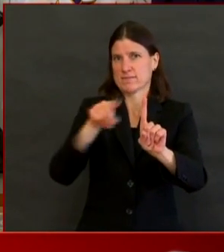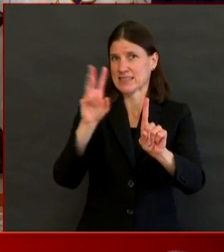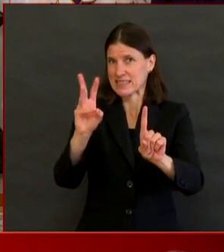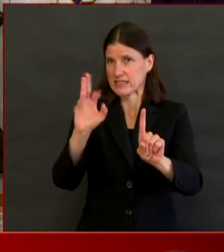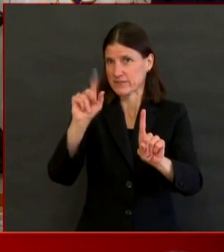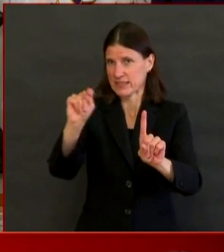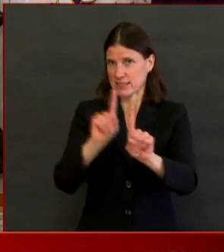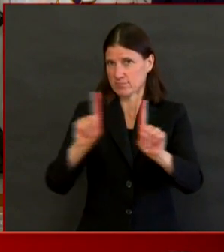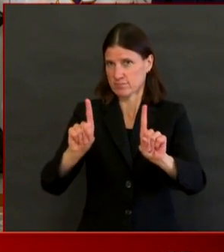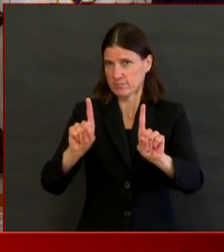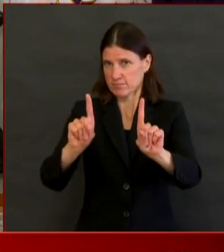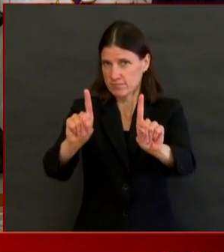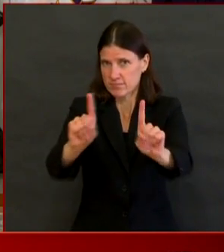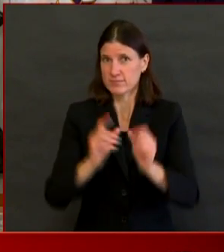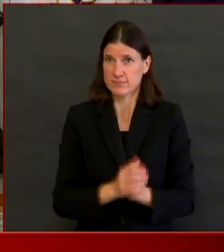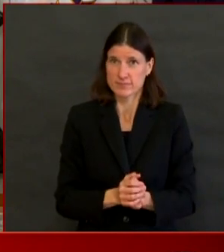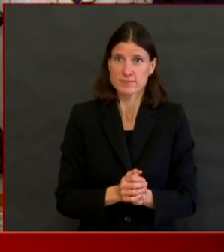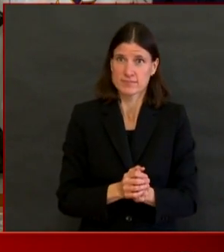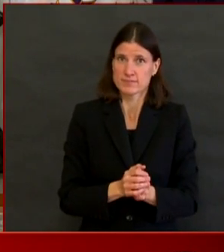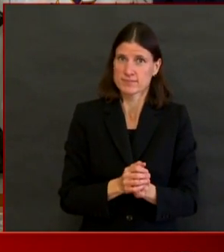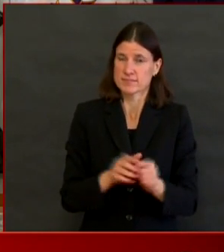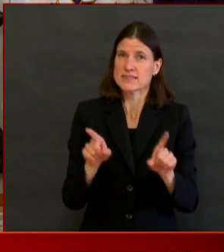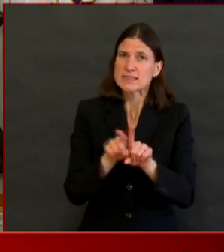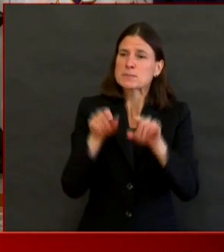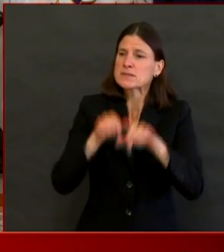that you are looking to stay safe with.